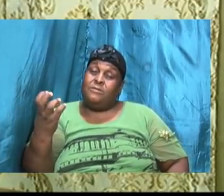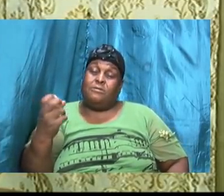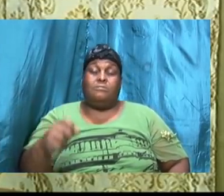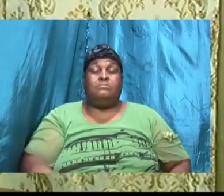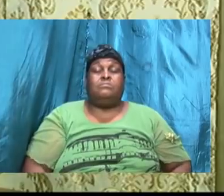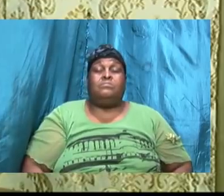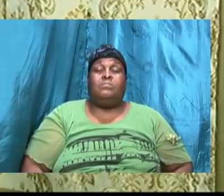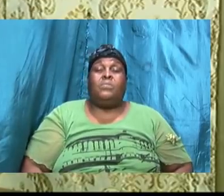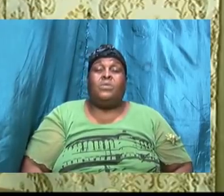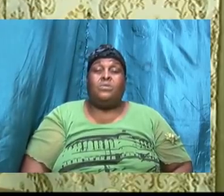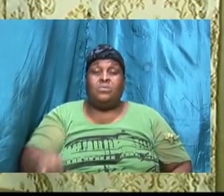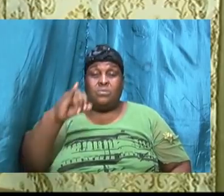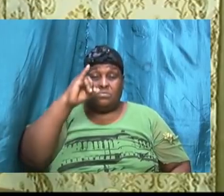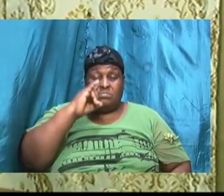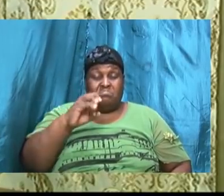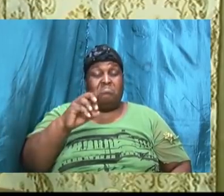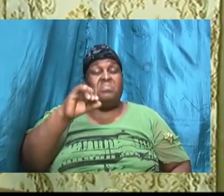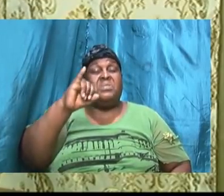was Isaac